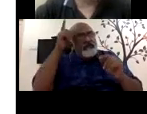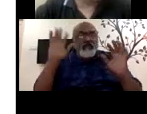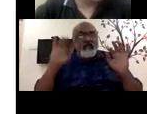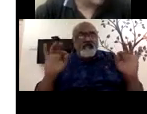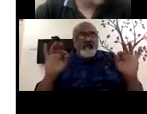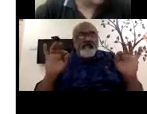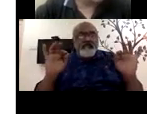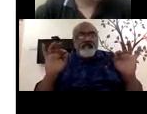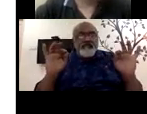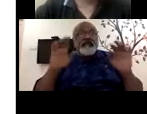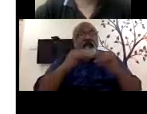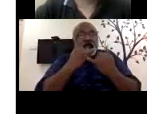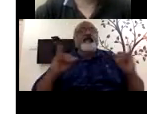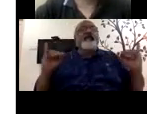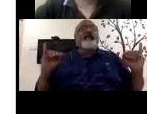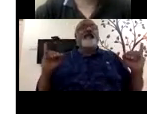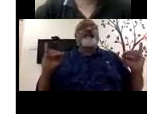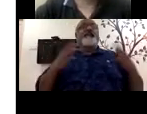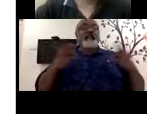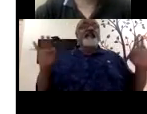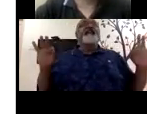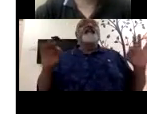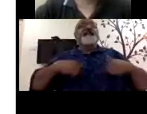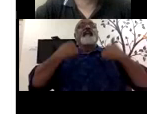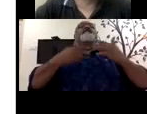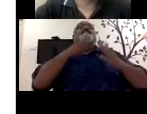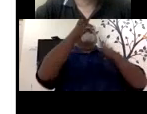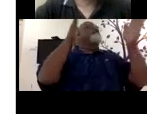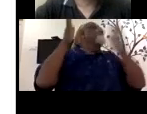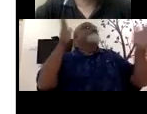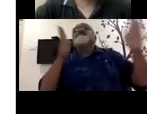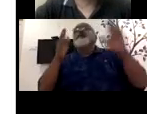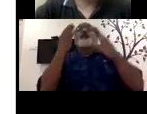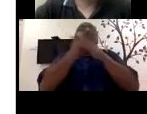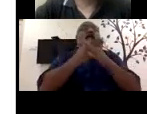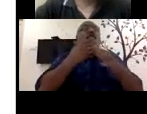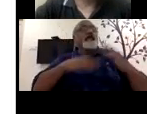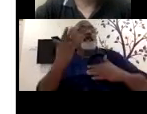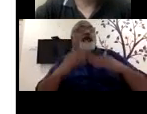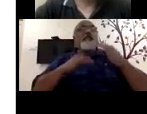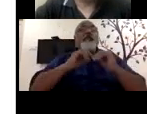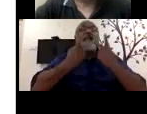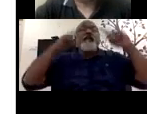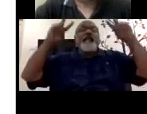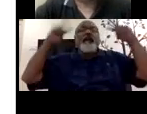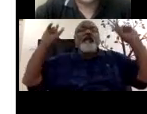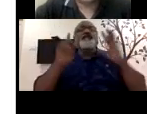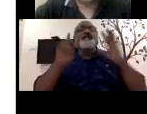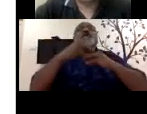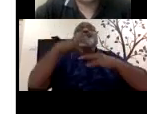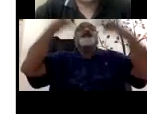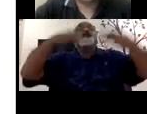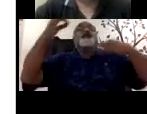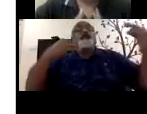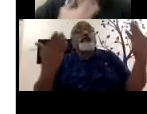where you get independent, your job prospects, your employment prospects, increases many fold, once you start